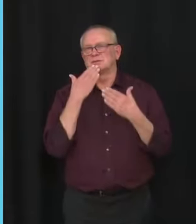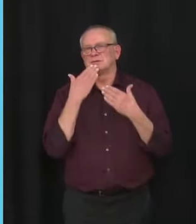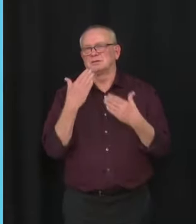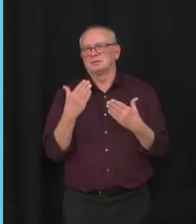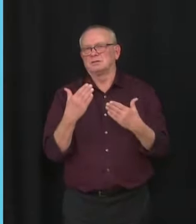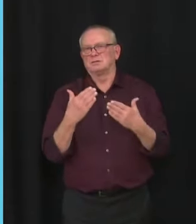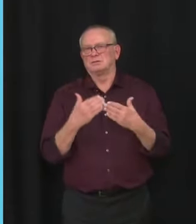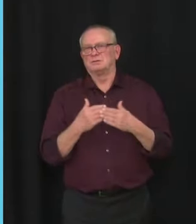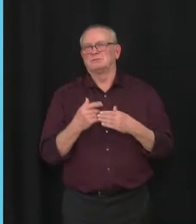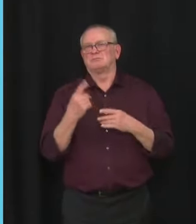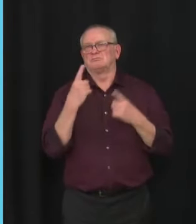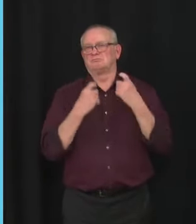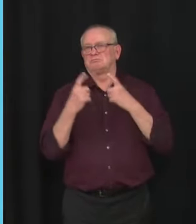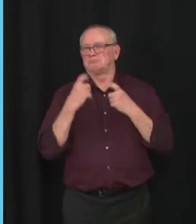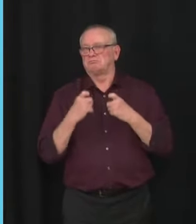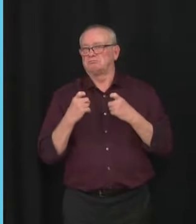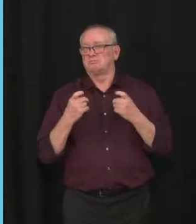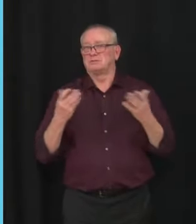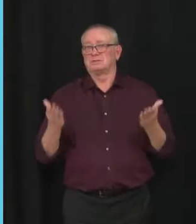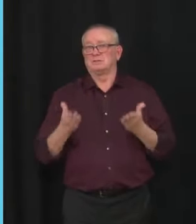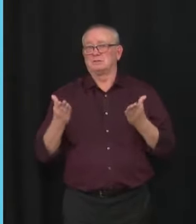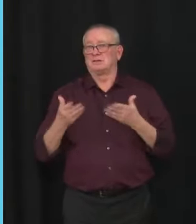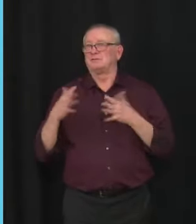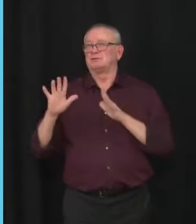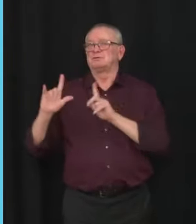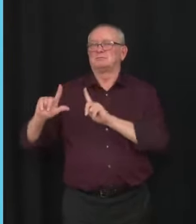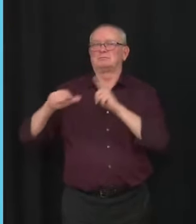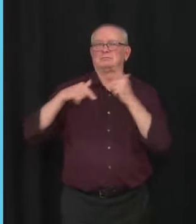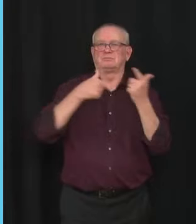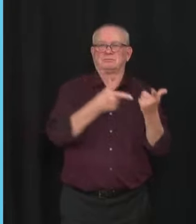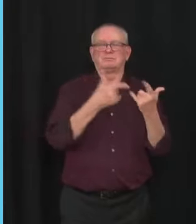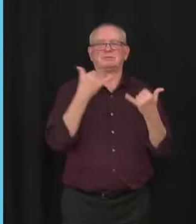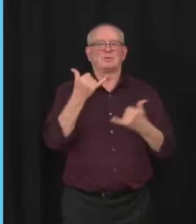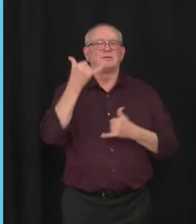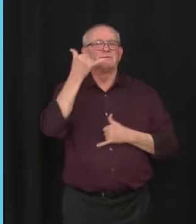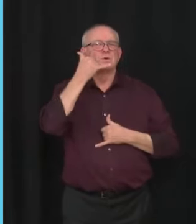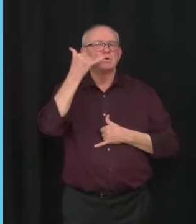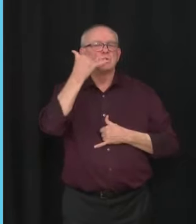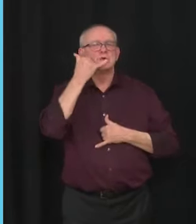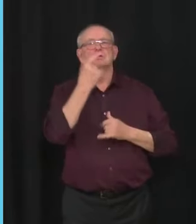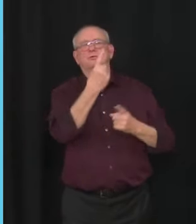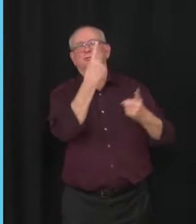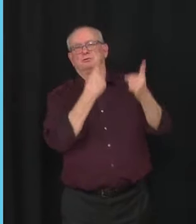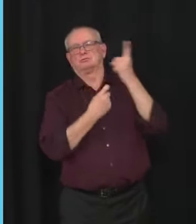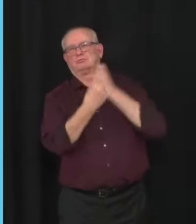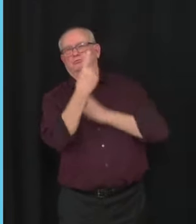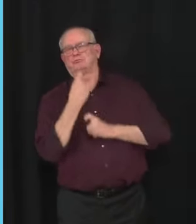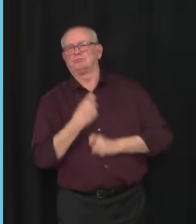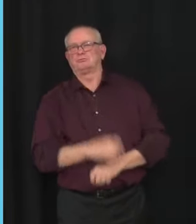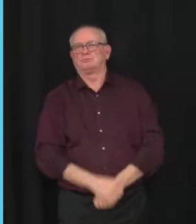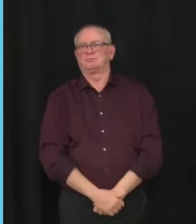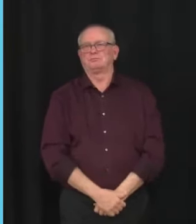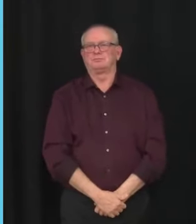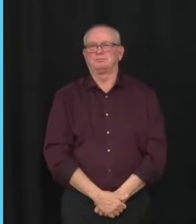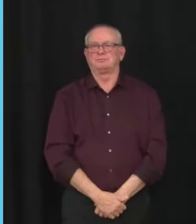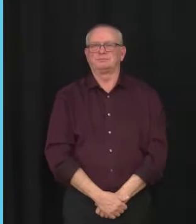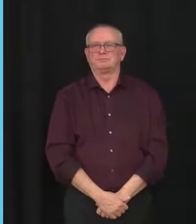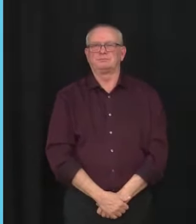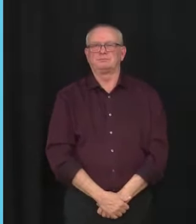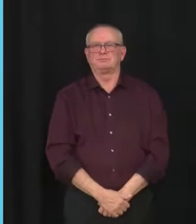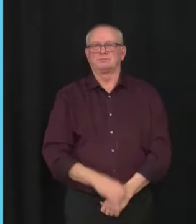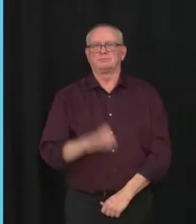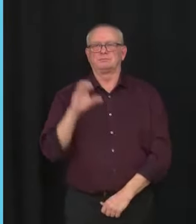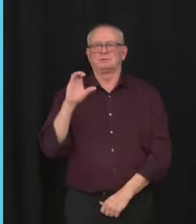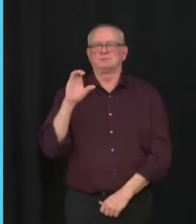questions today. So, we'll move over to the phones. Operator, can you please connect our first call? Thank you. The first call is Colleen Underwood, CBC.